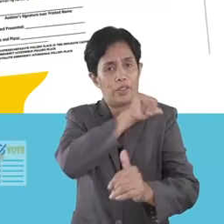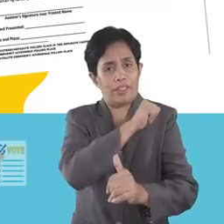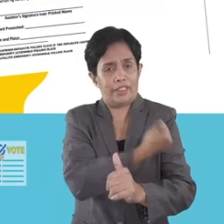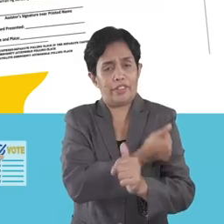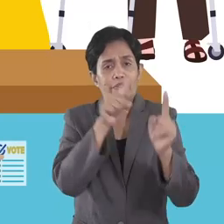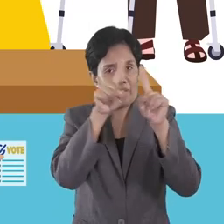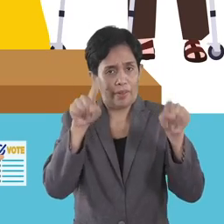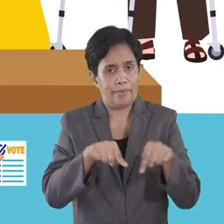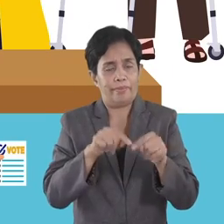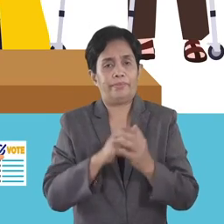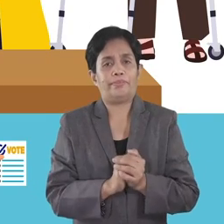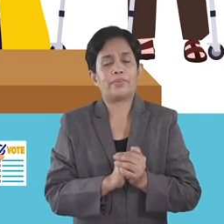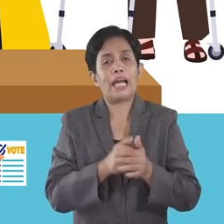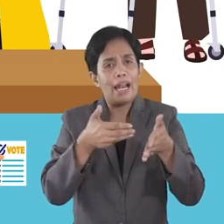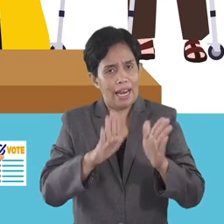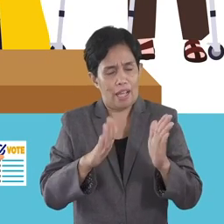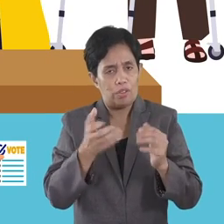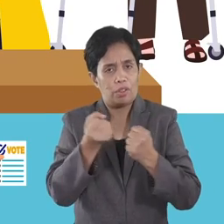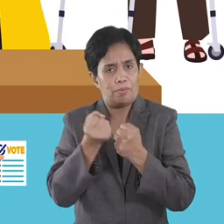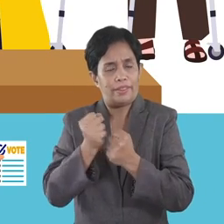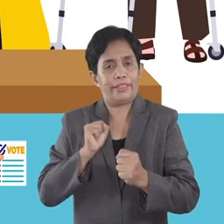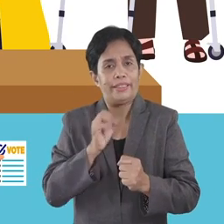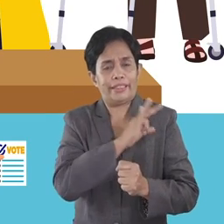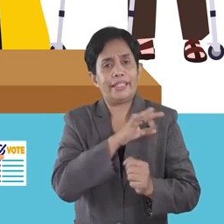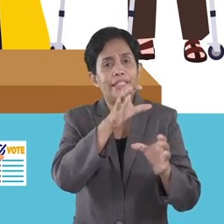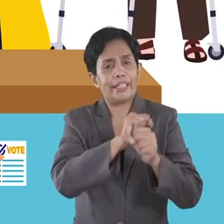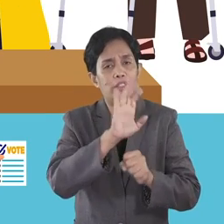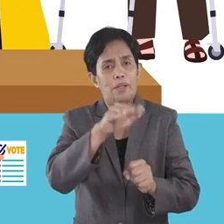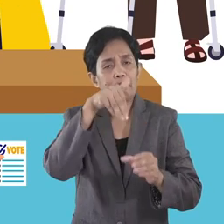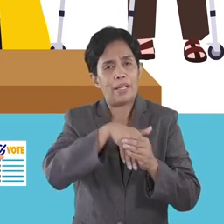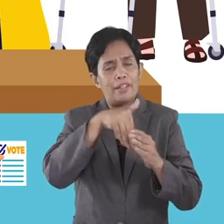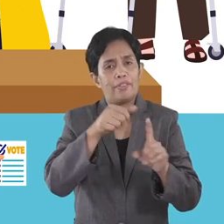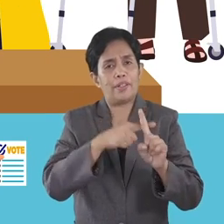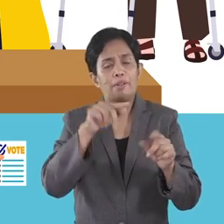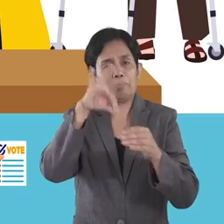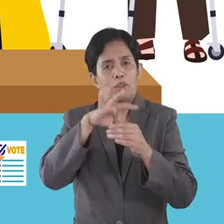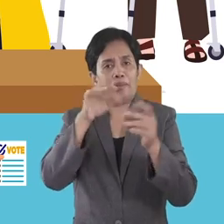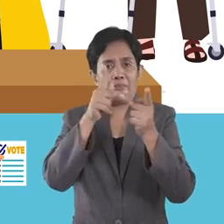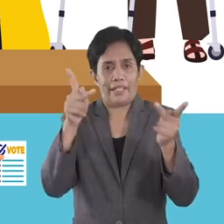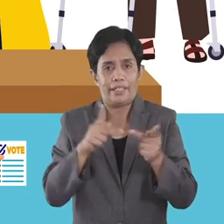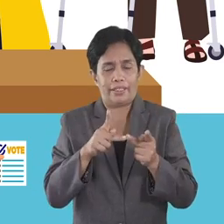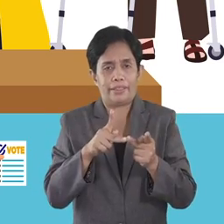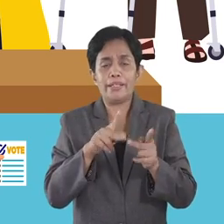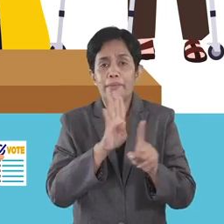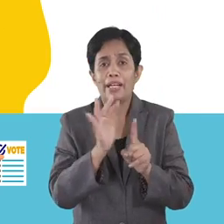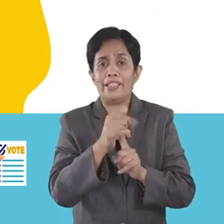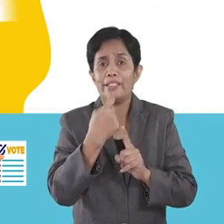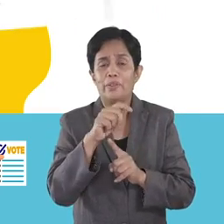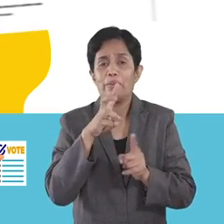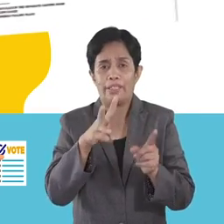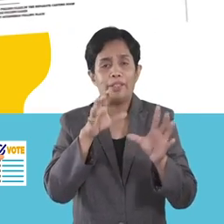form. This will allow the support staff to pick up your ballot from your polling place. And oh, by the way,